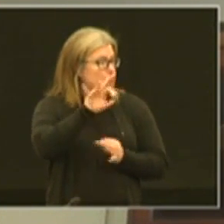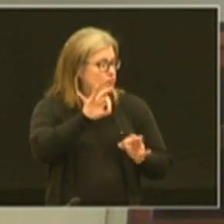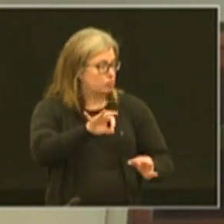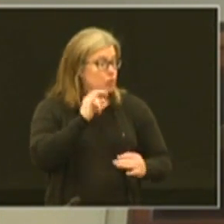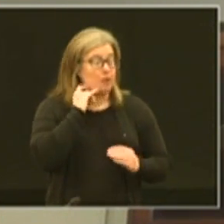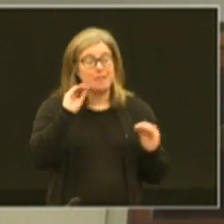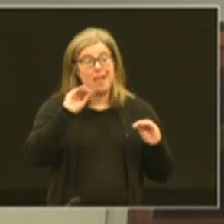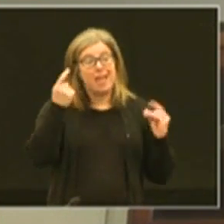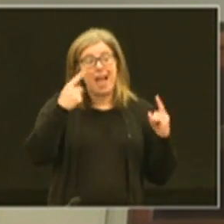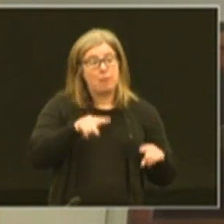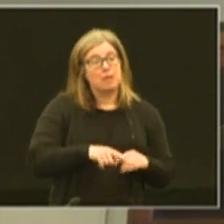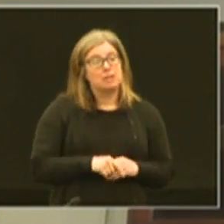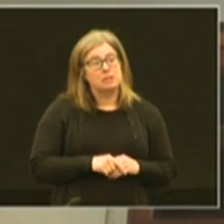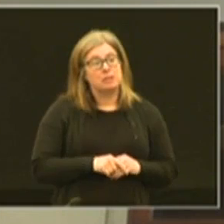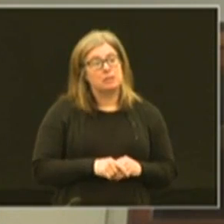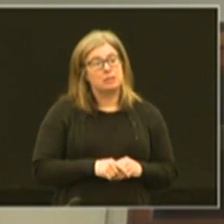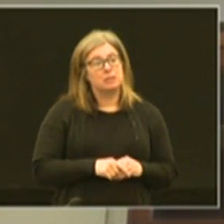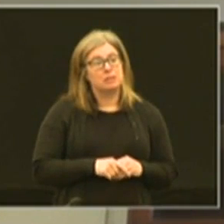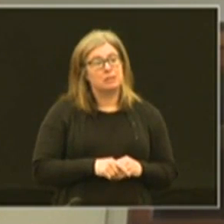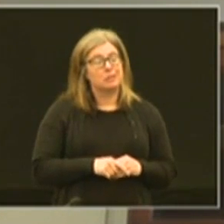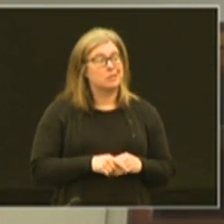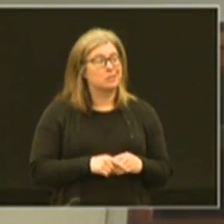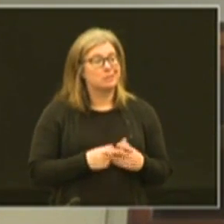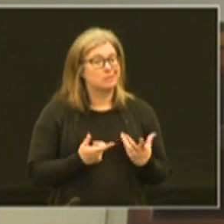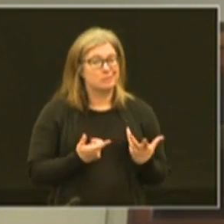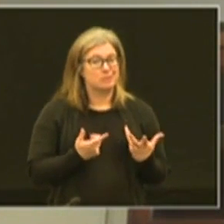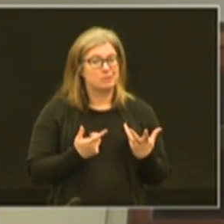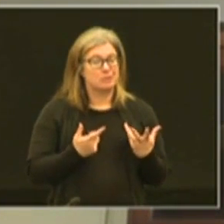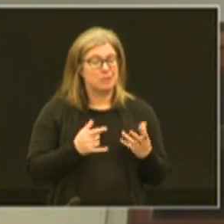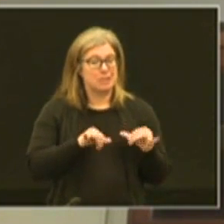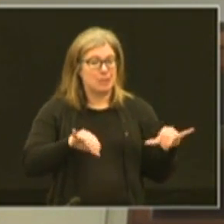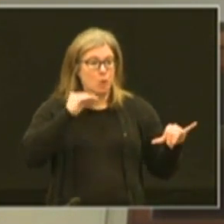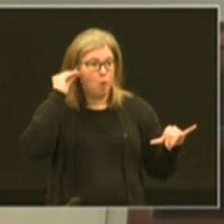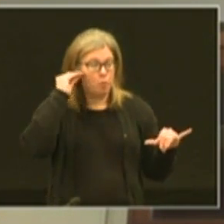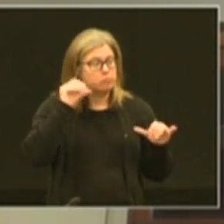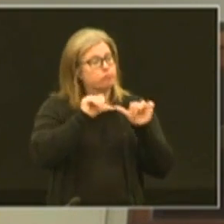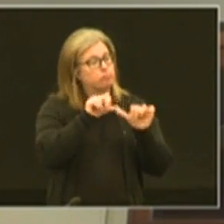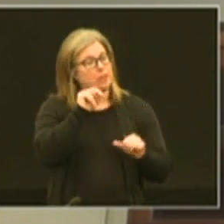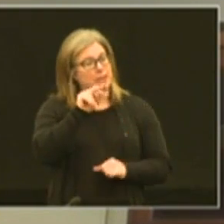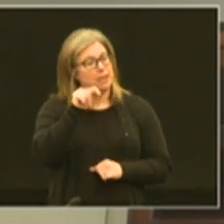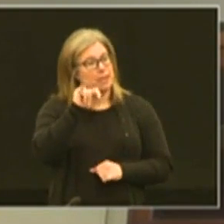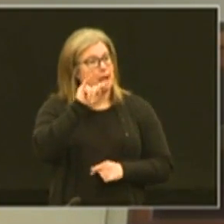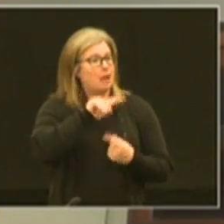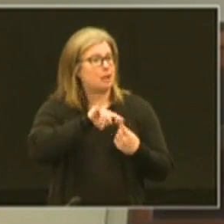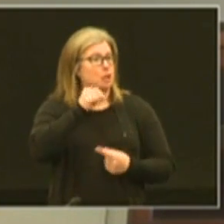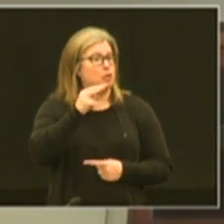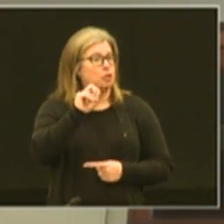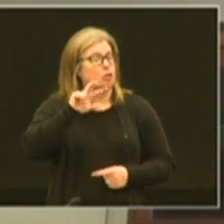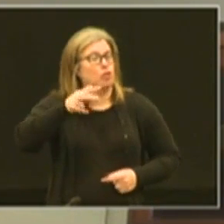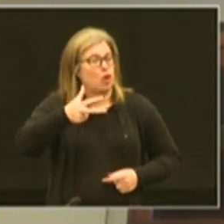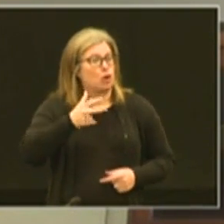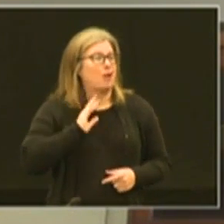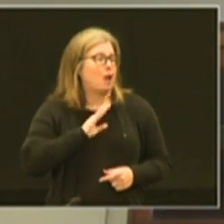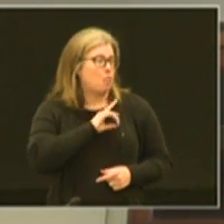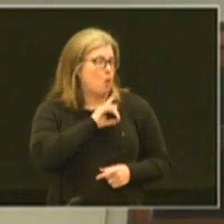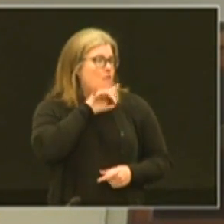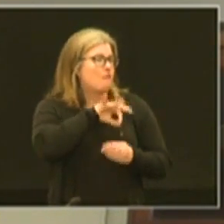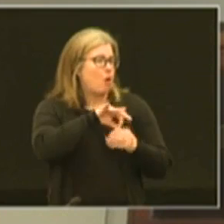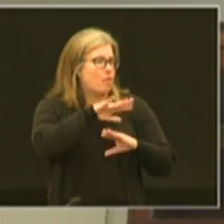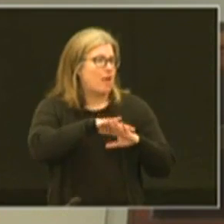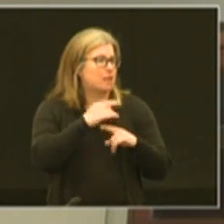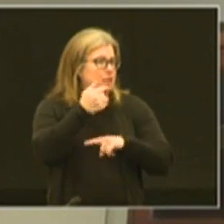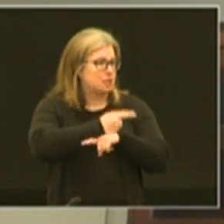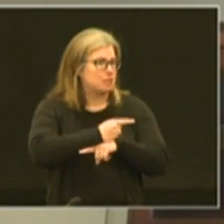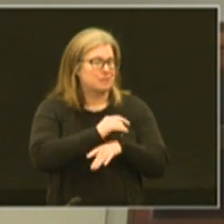so if nothing happens and we stay out of school we will stay at nti until june 3rd which our board will vote on that